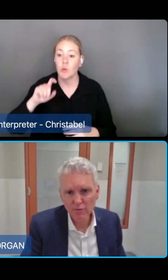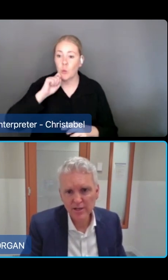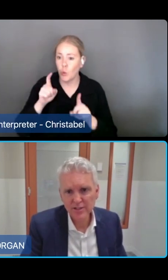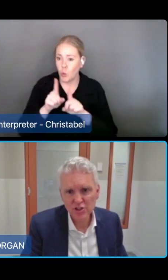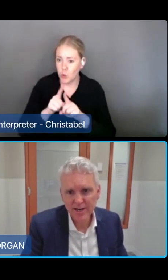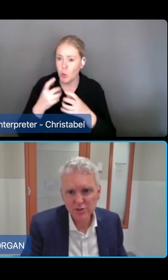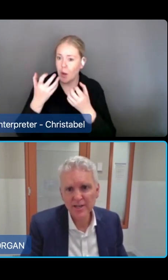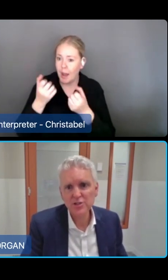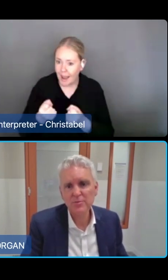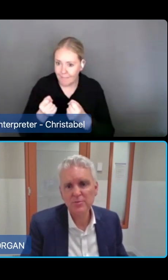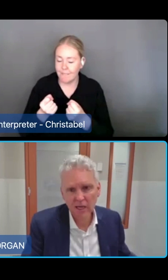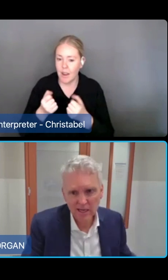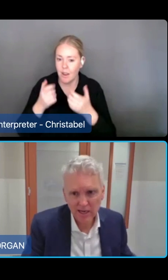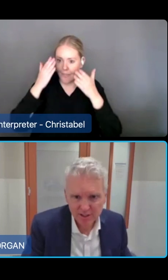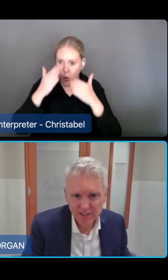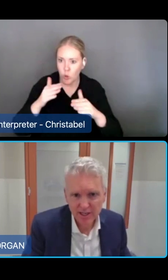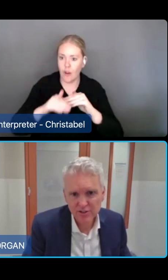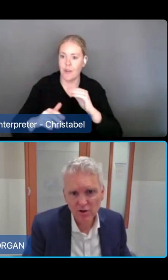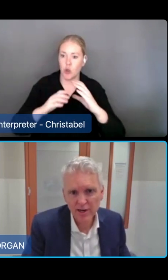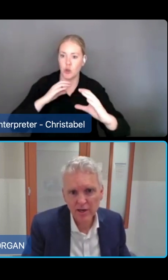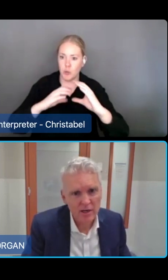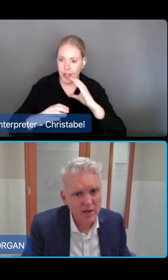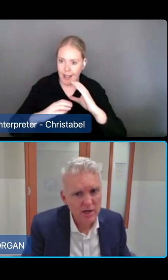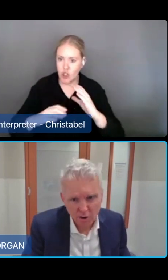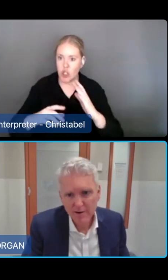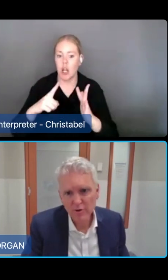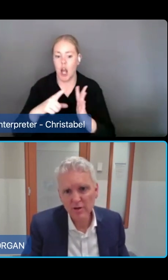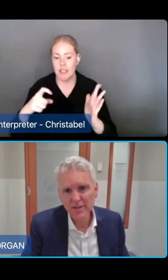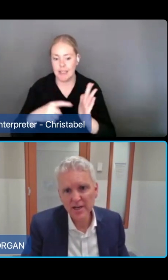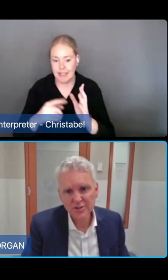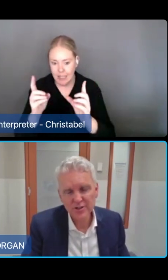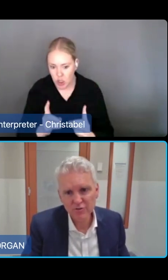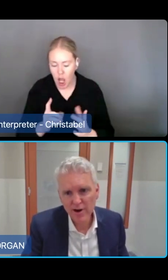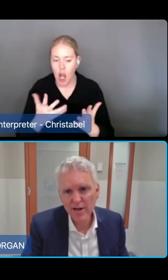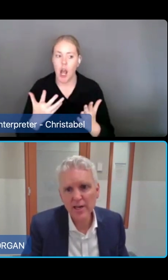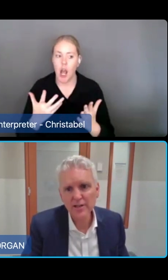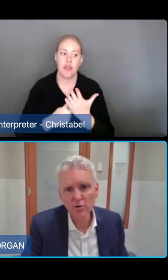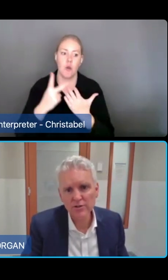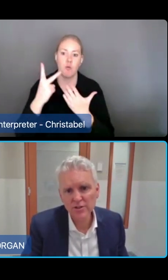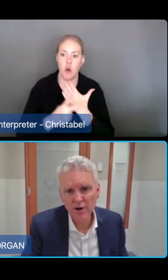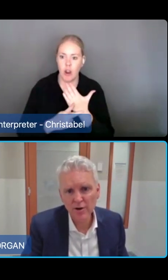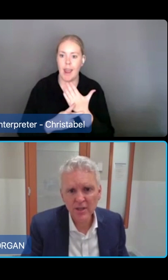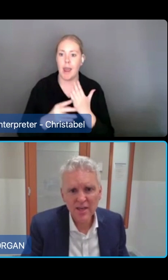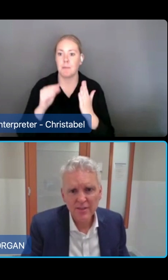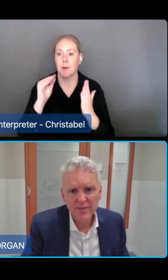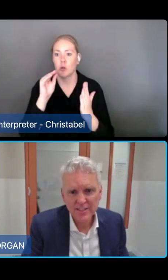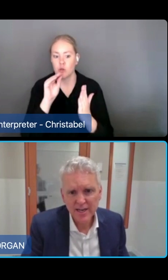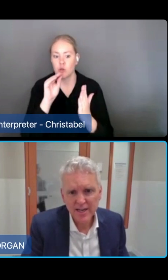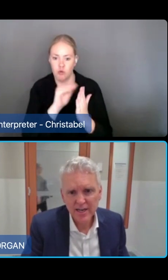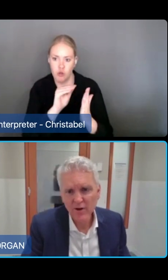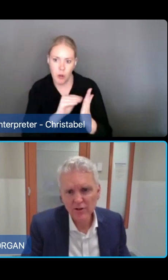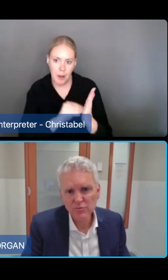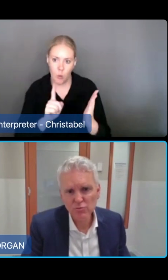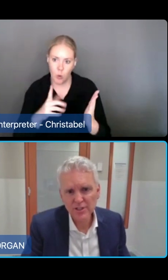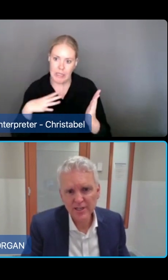provider readiness, change management, ICT design, program documentation, training, and so on. So that